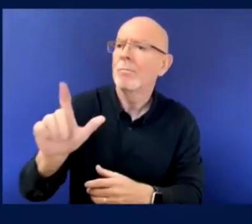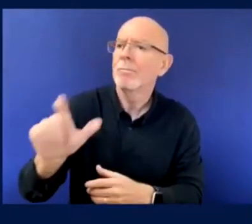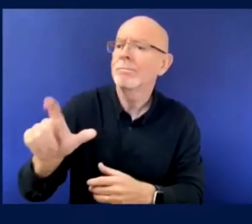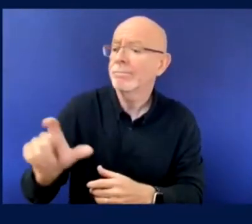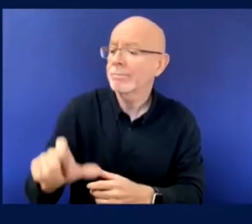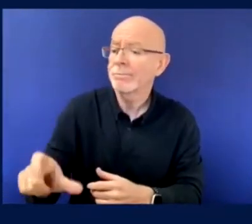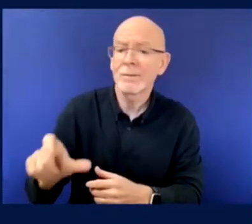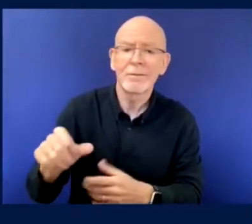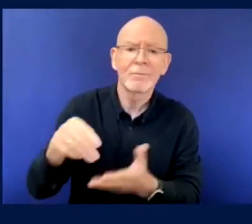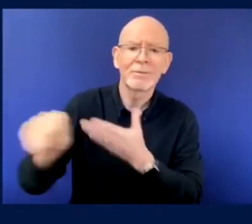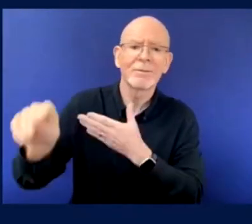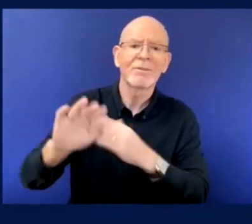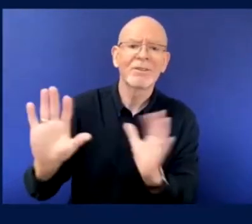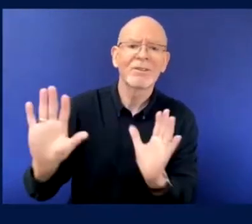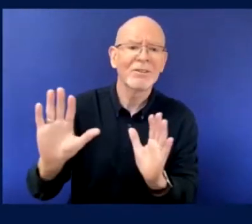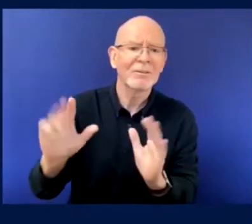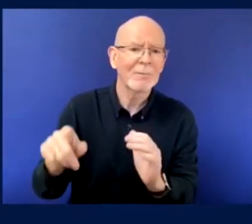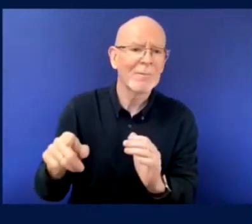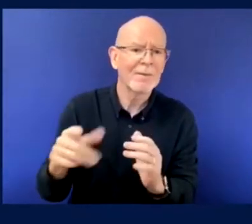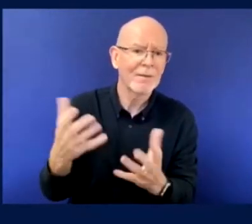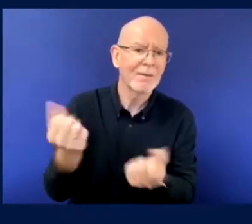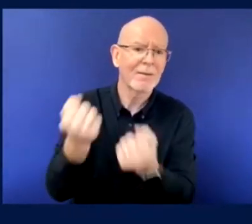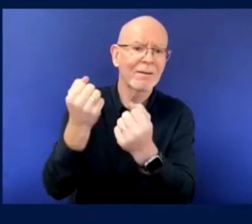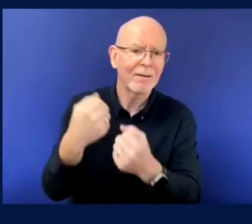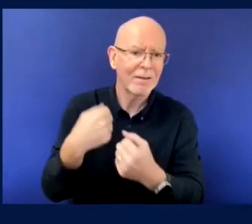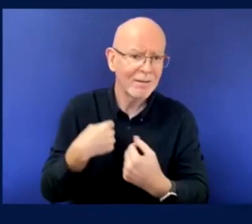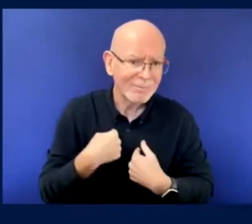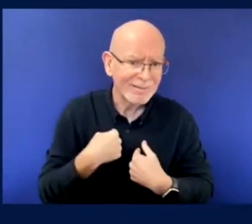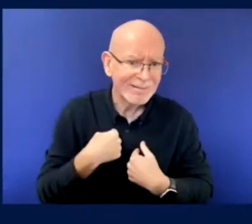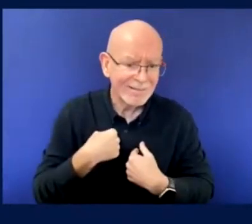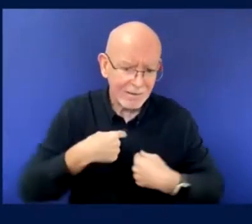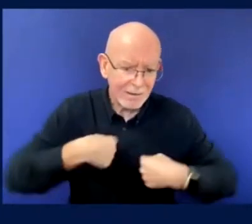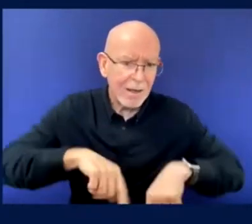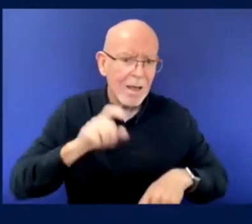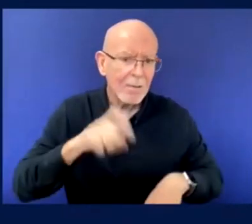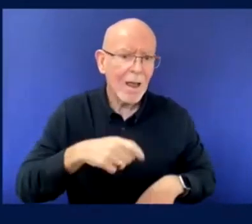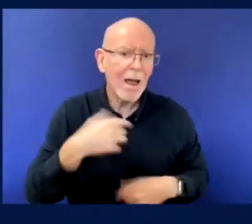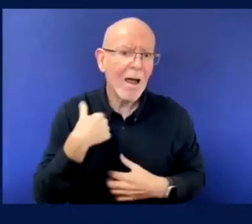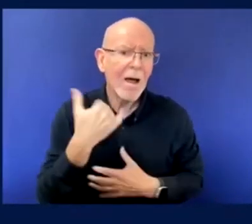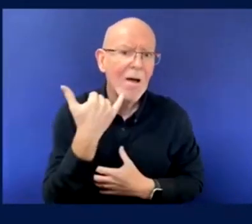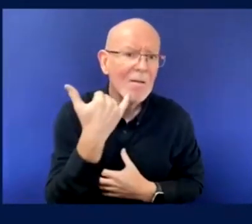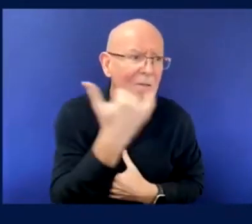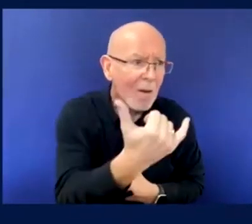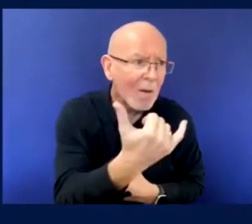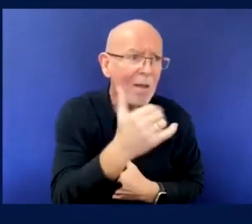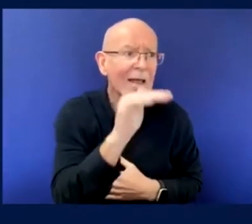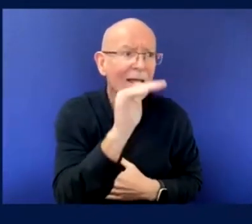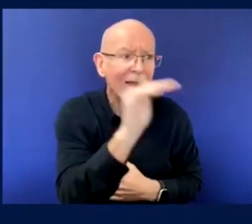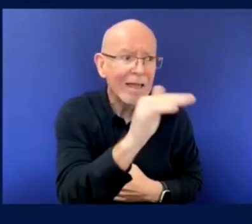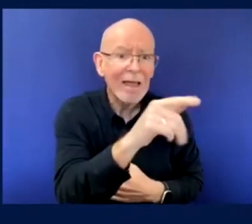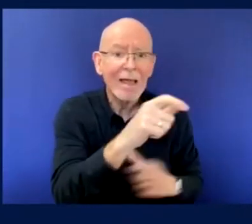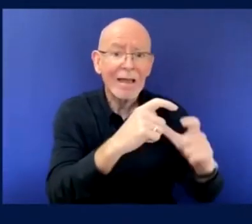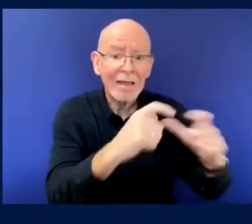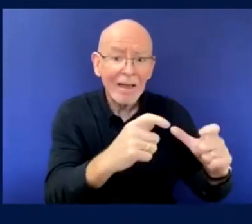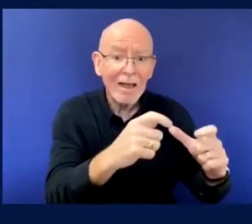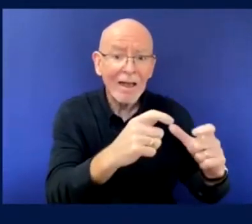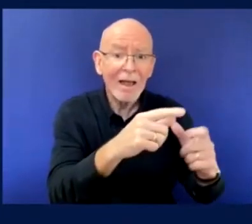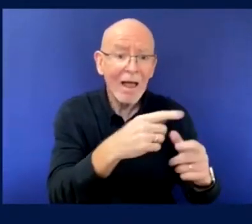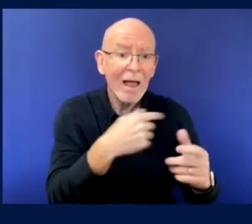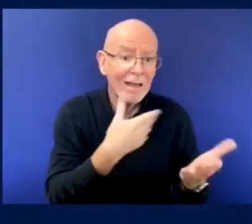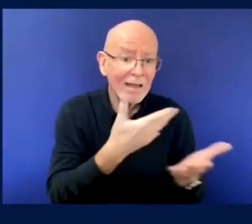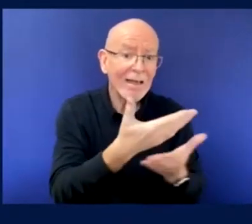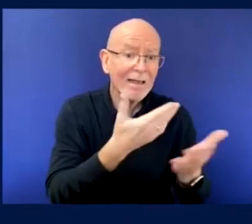uh, the ticket and, uh, they were like, yeah, yeah, that's absolutely fine. Um, can you just scan us a letter of proof of eligibility